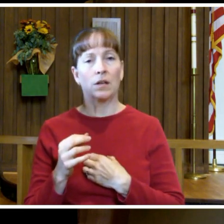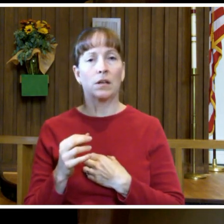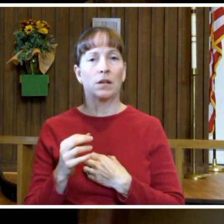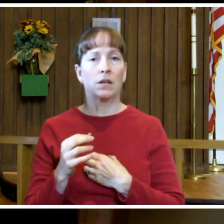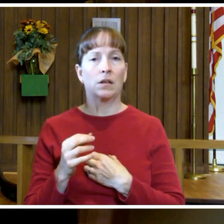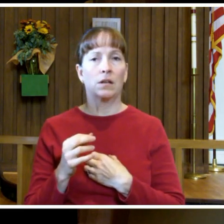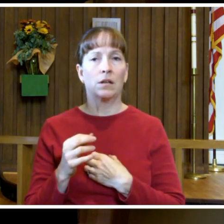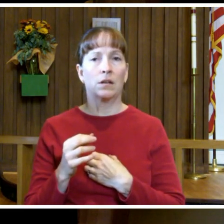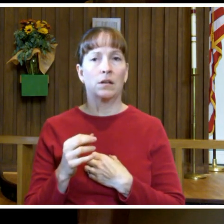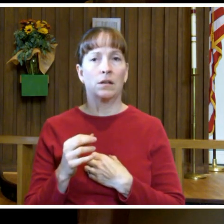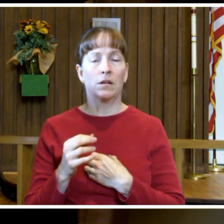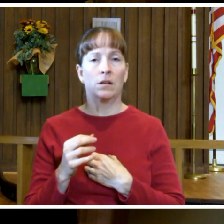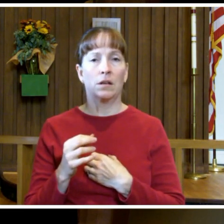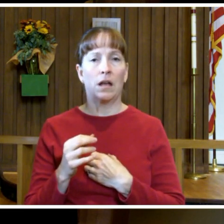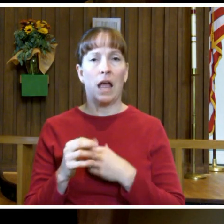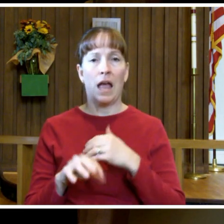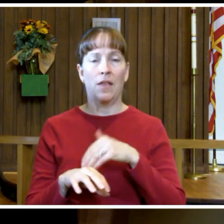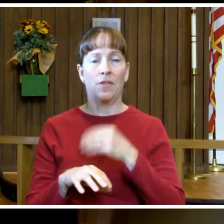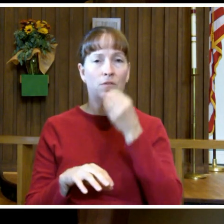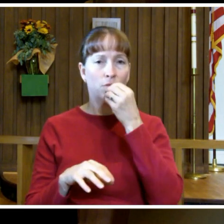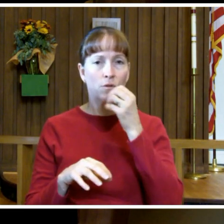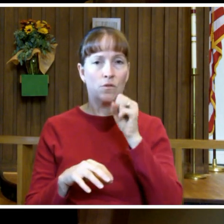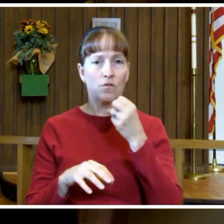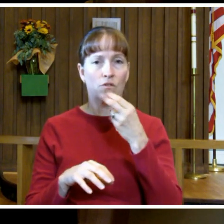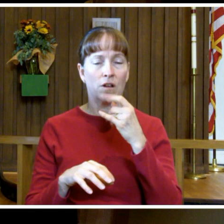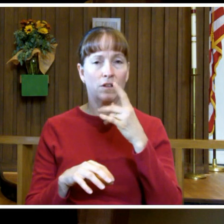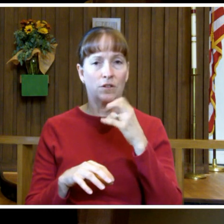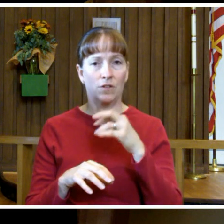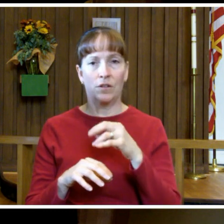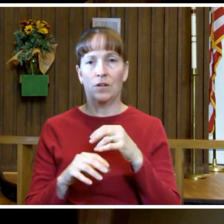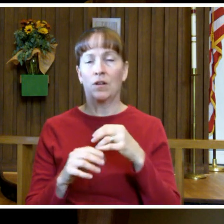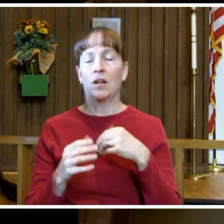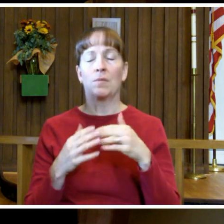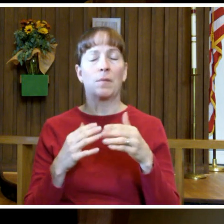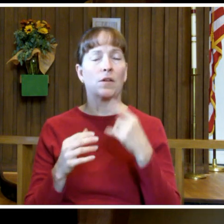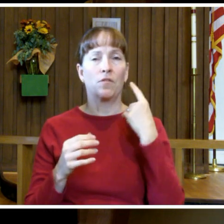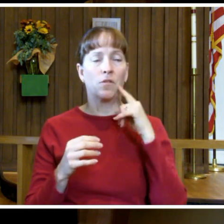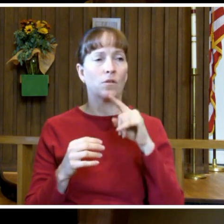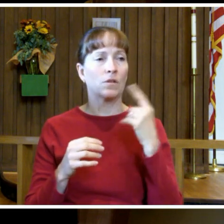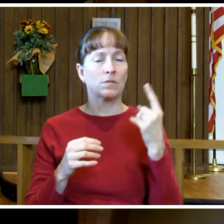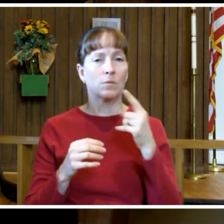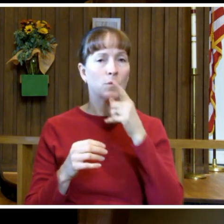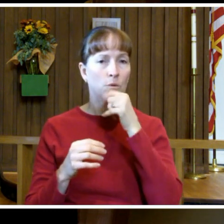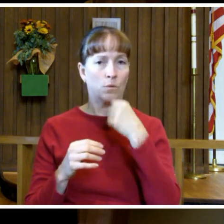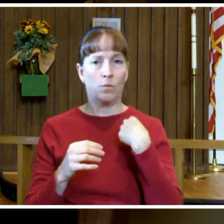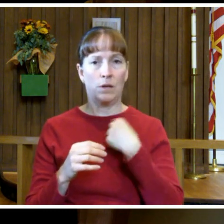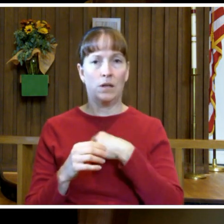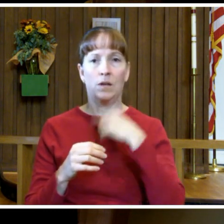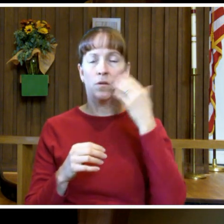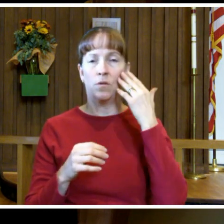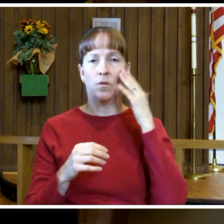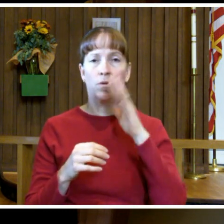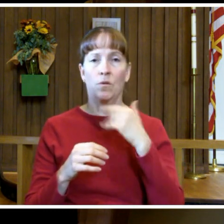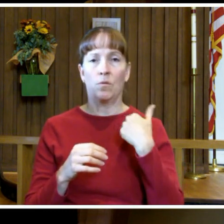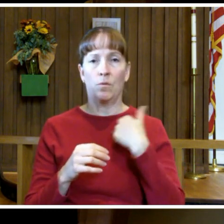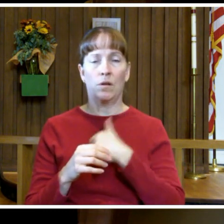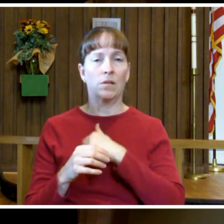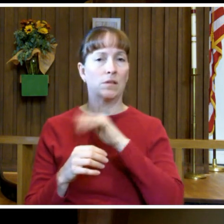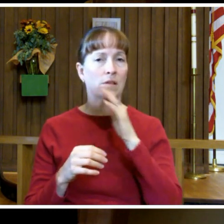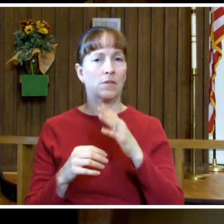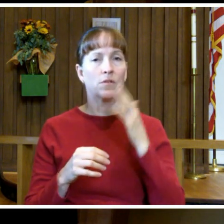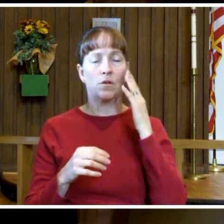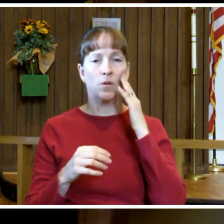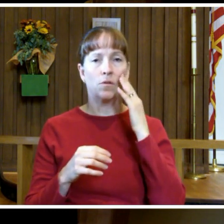raft, food shelter, whether that's for someone who we don't know, will never know,